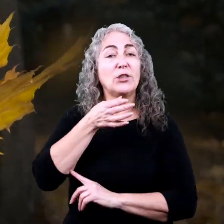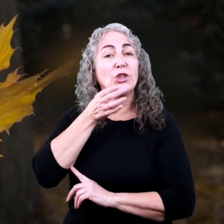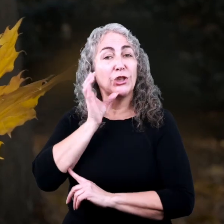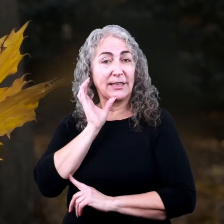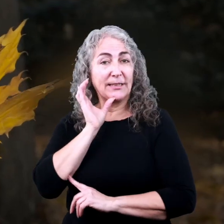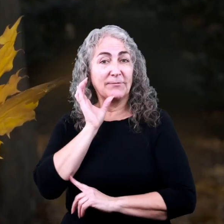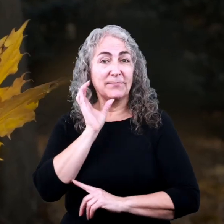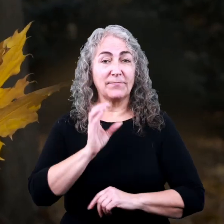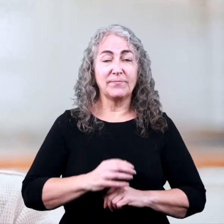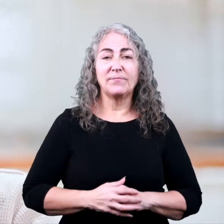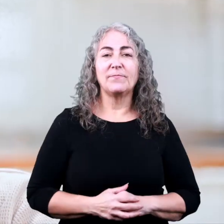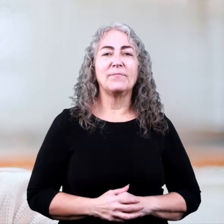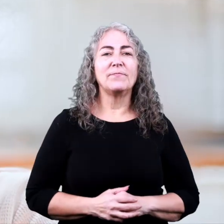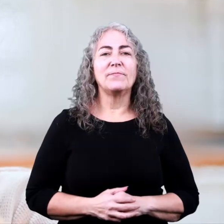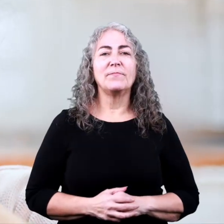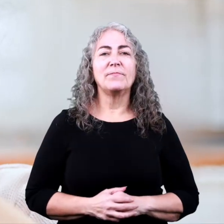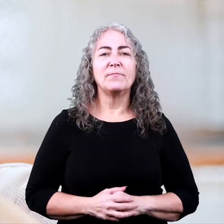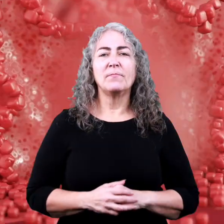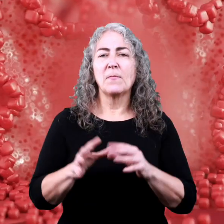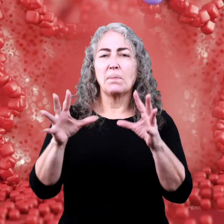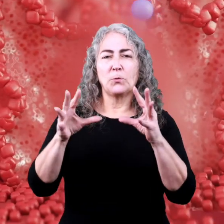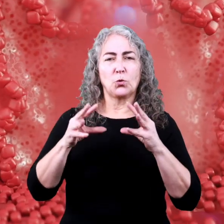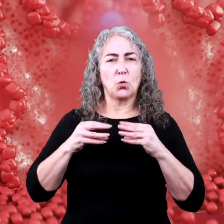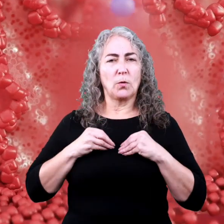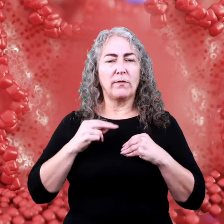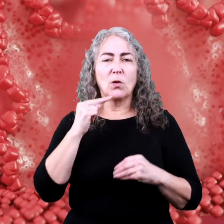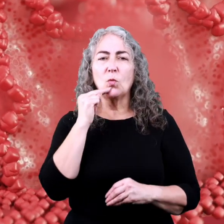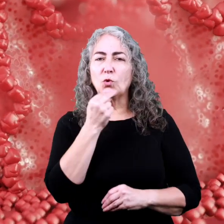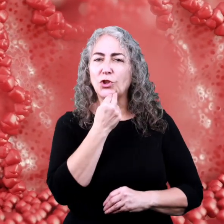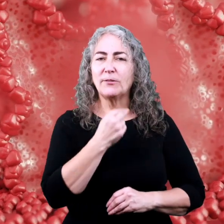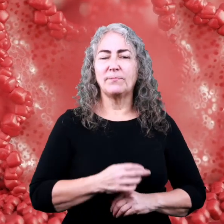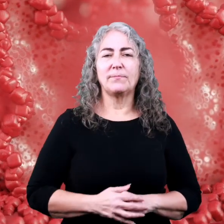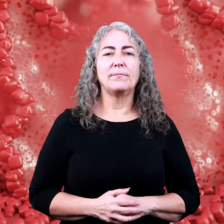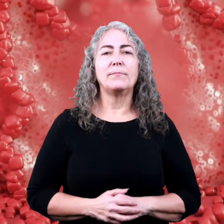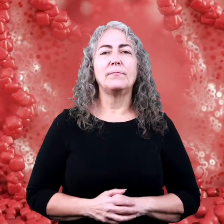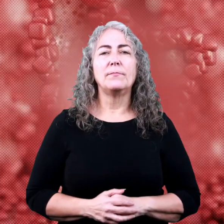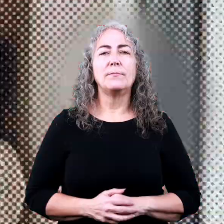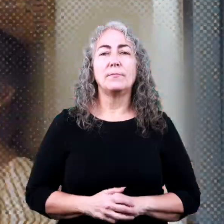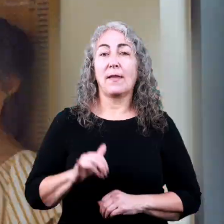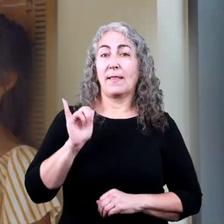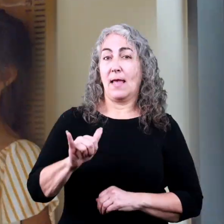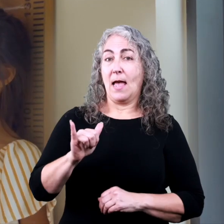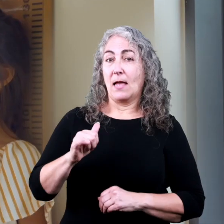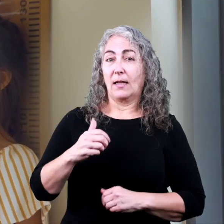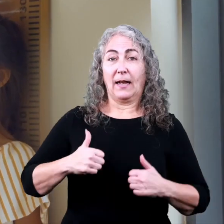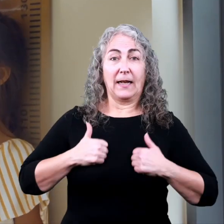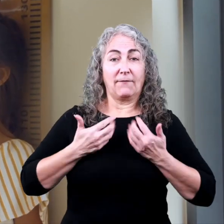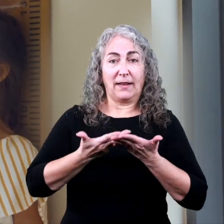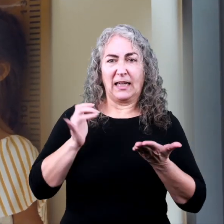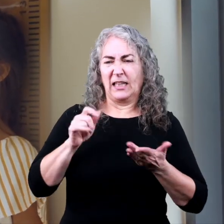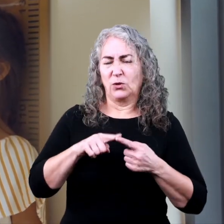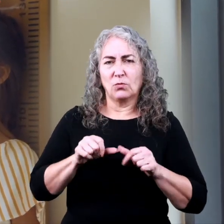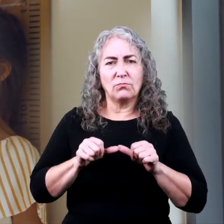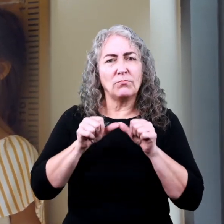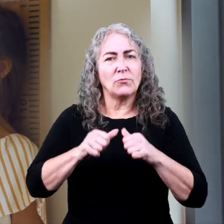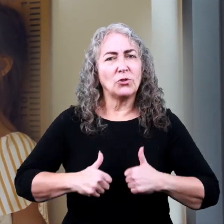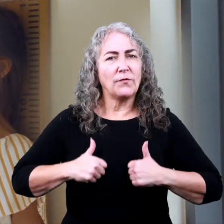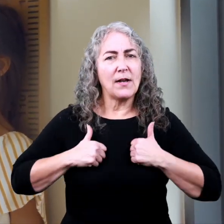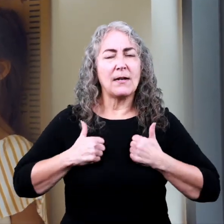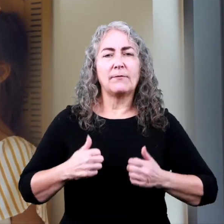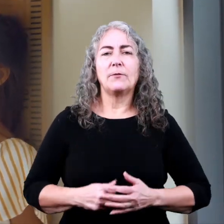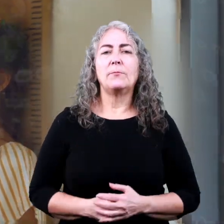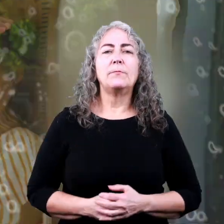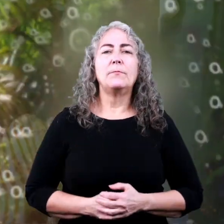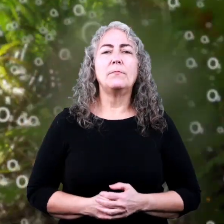eating drinking or absorbing all of the nutrients that an organism needs to survive